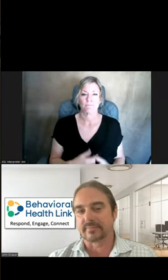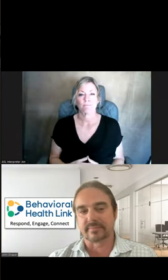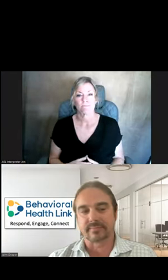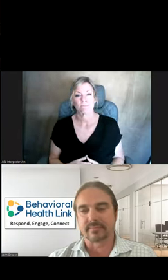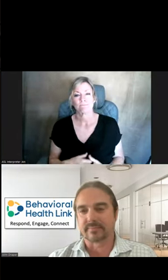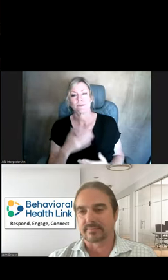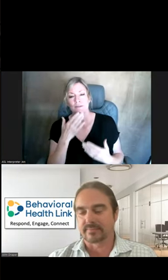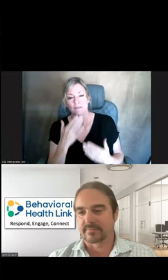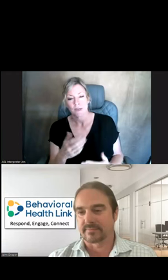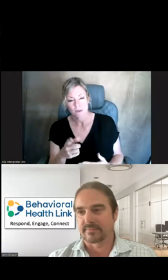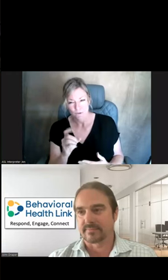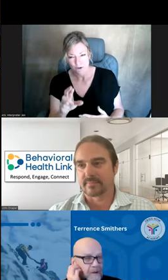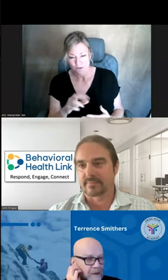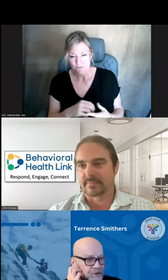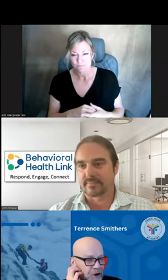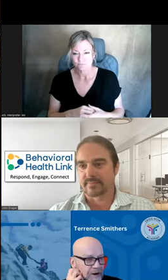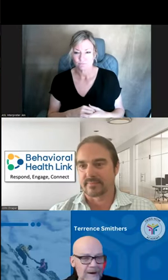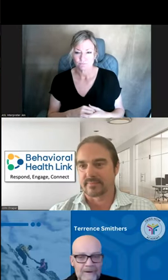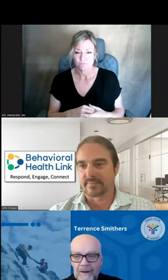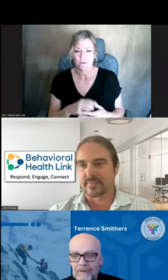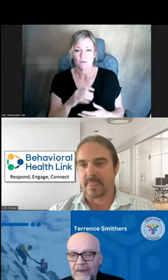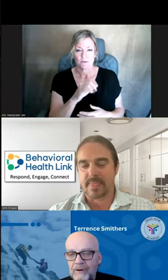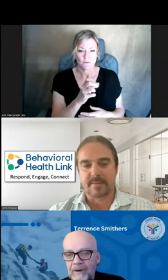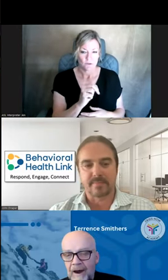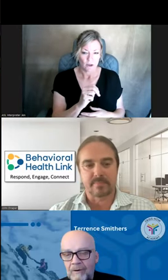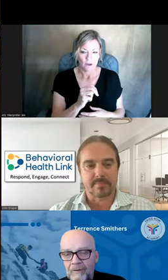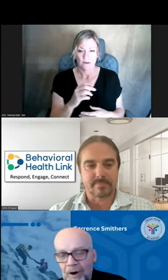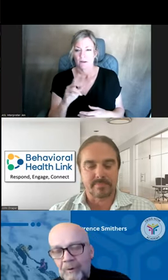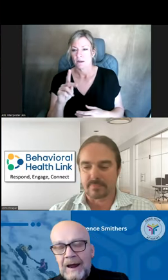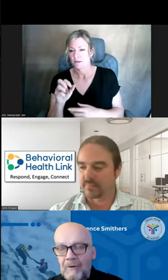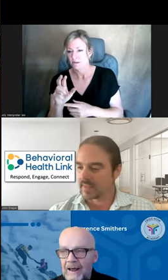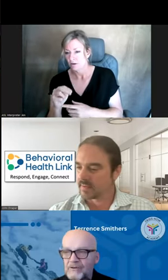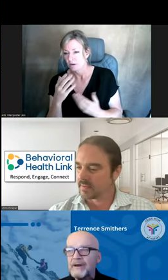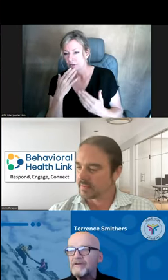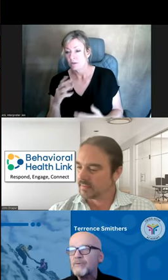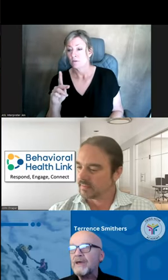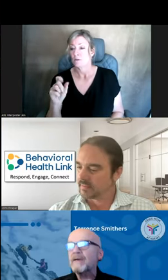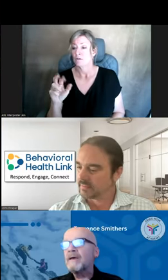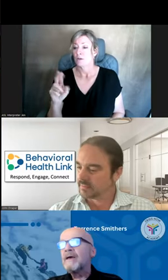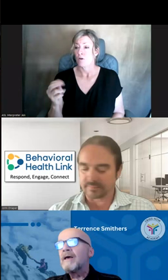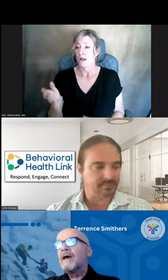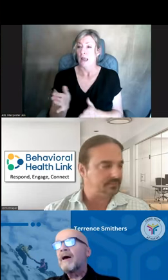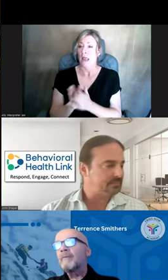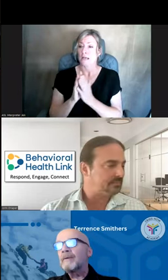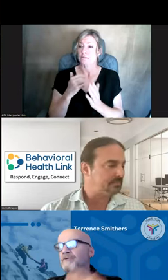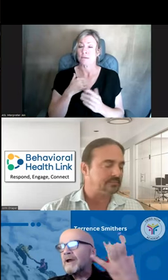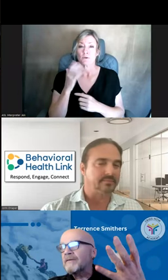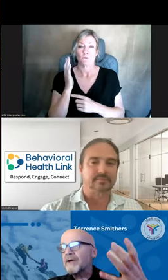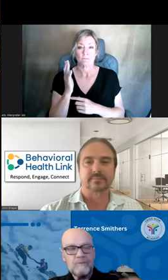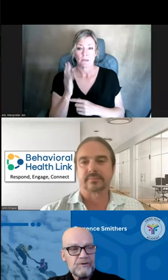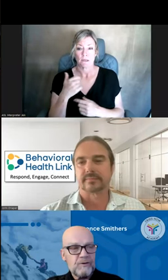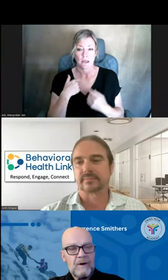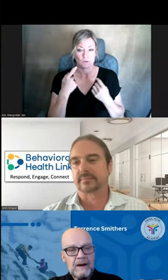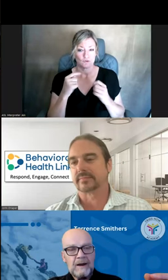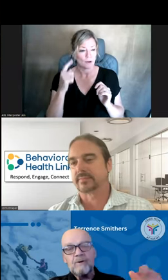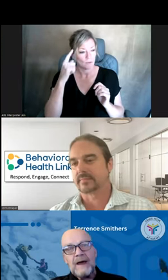Thank you, Dr. John, and thank you, Karen. You know, when Karen asked me to speak, I was trying to